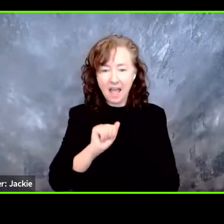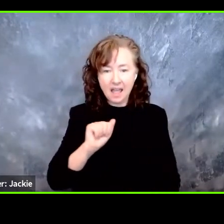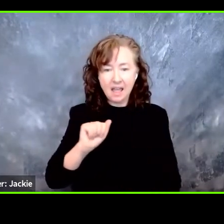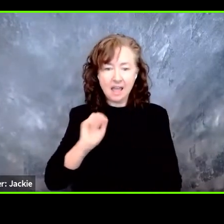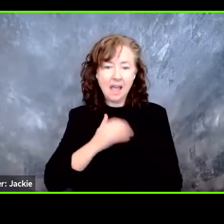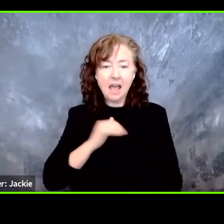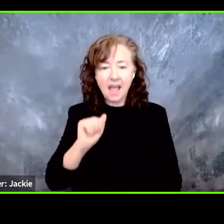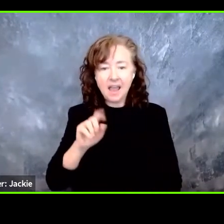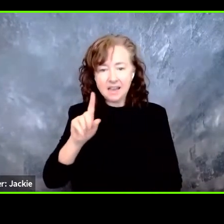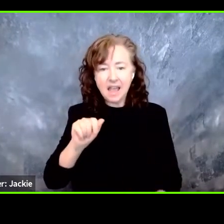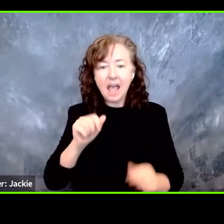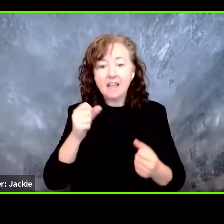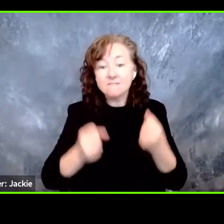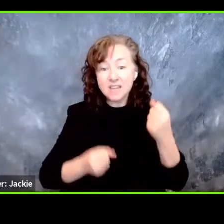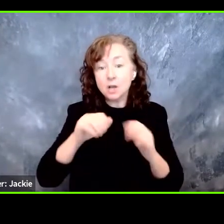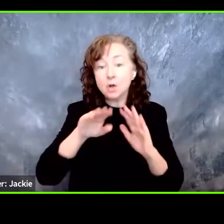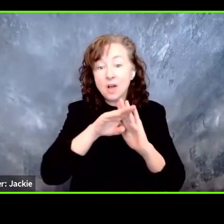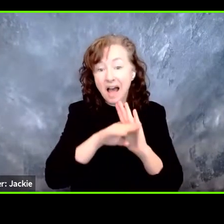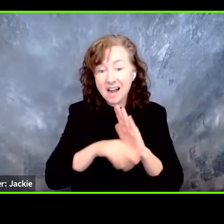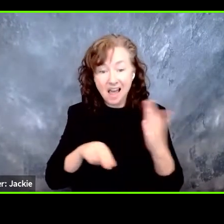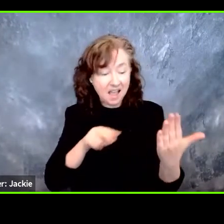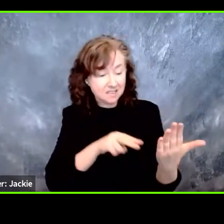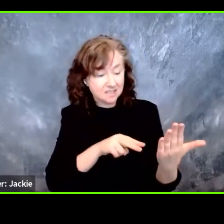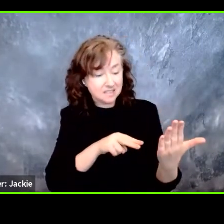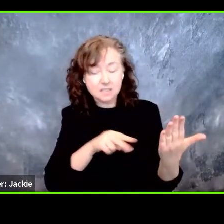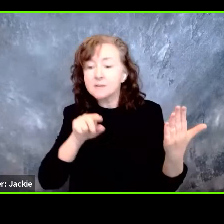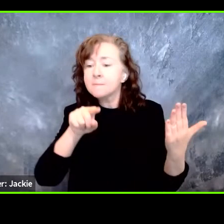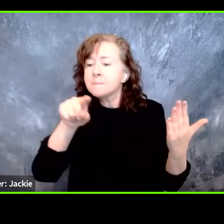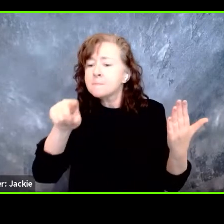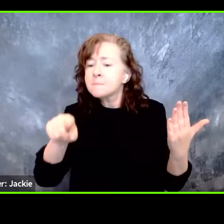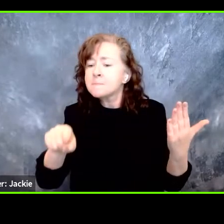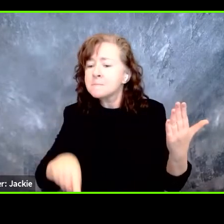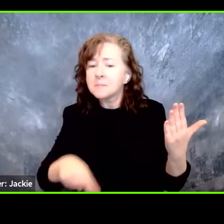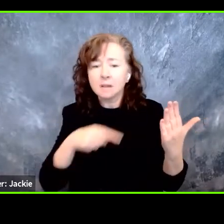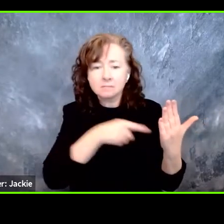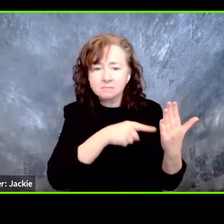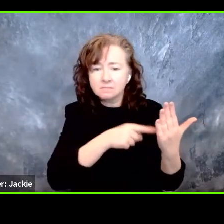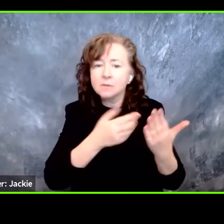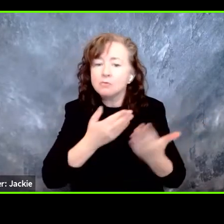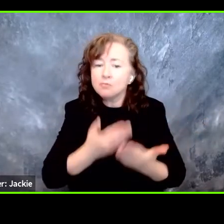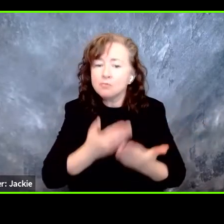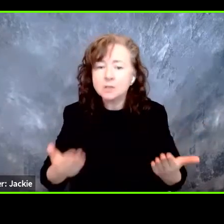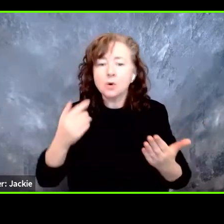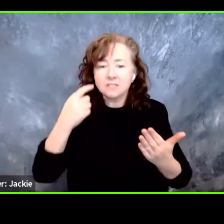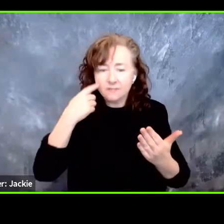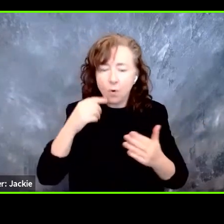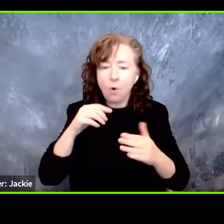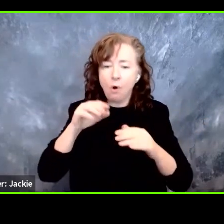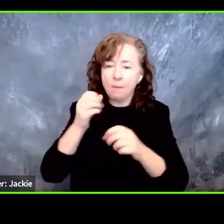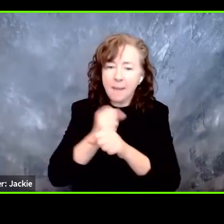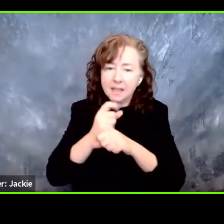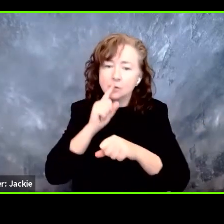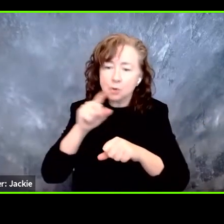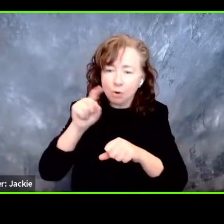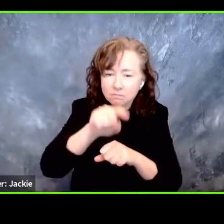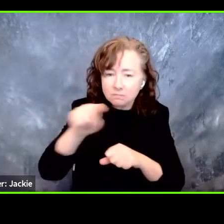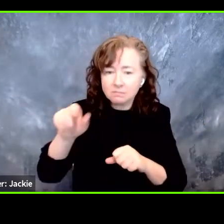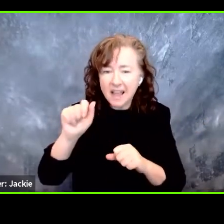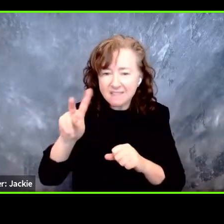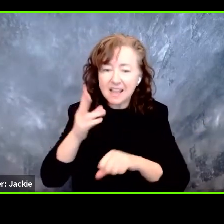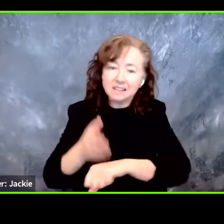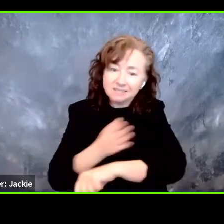can be used as a resource for accessibility for AVs. In addition to several